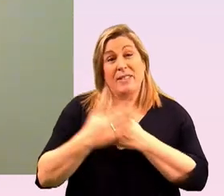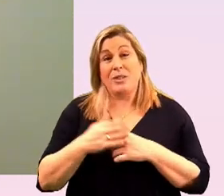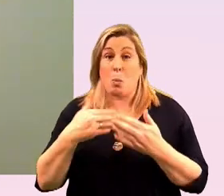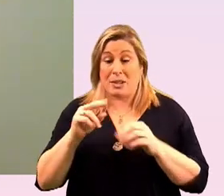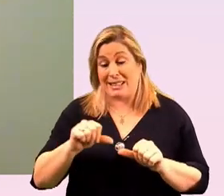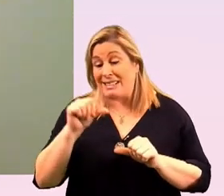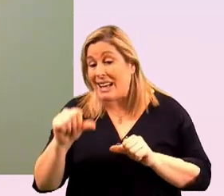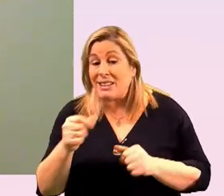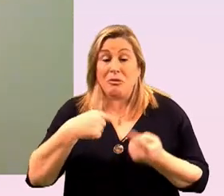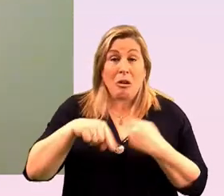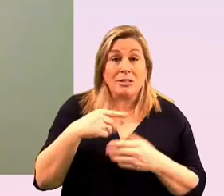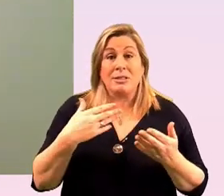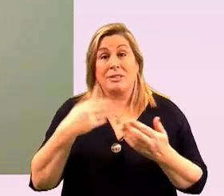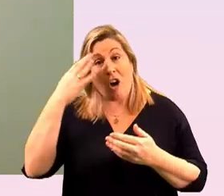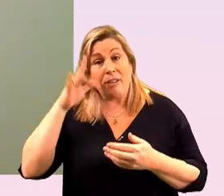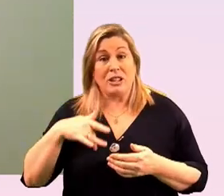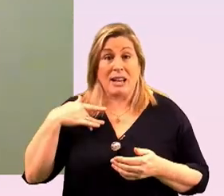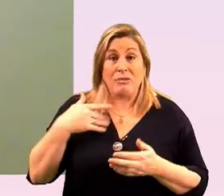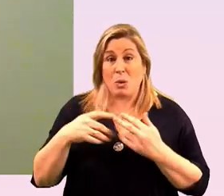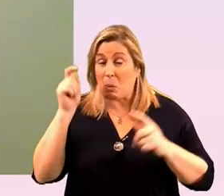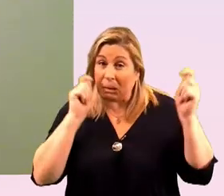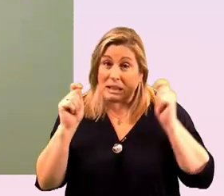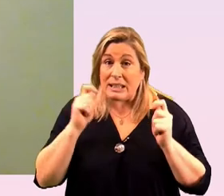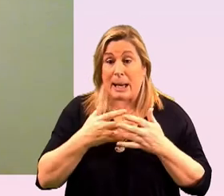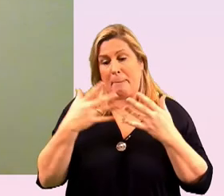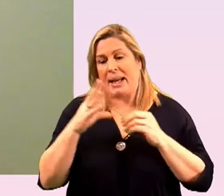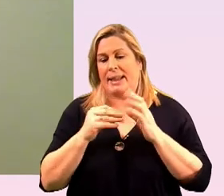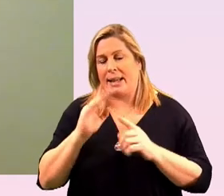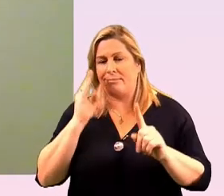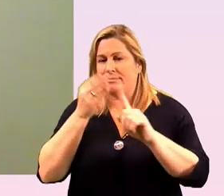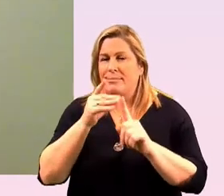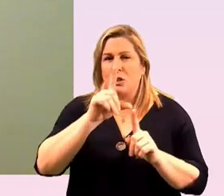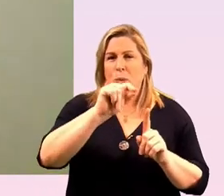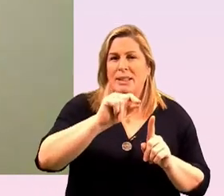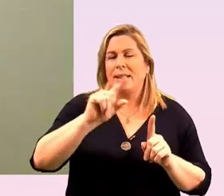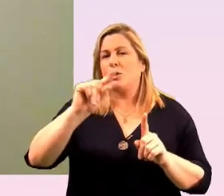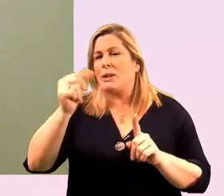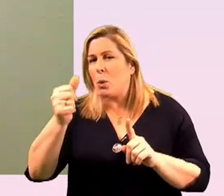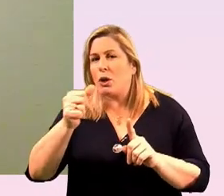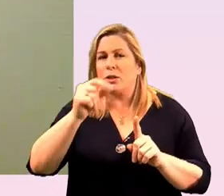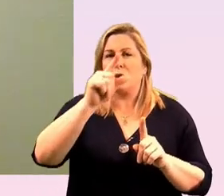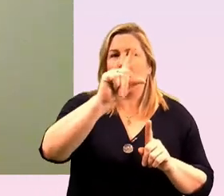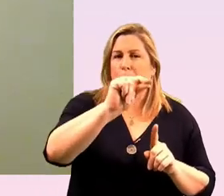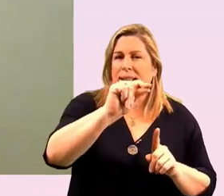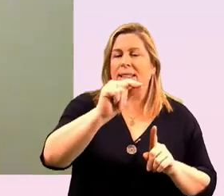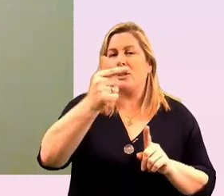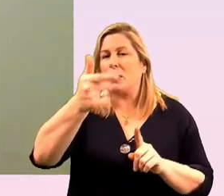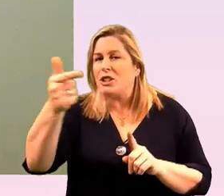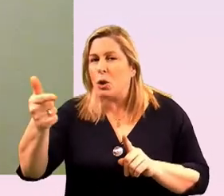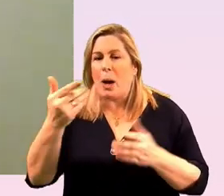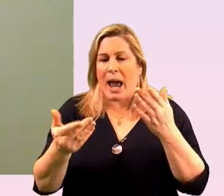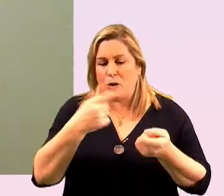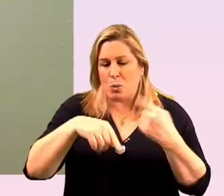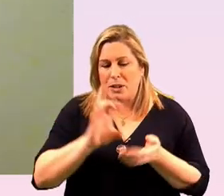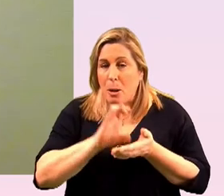irish life what things are we thinking of and a big thing for us in 2021 2022 is um how do we support and go further